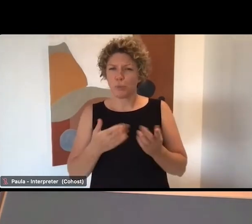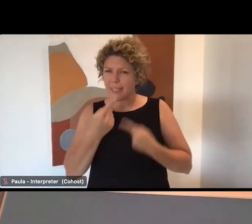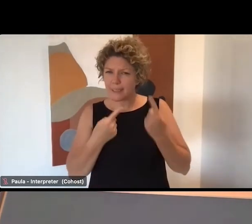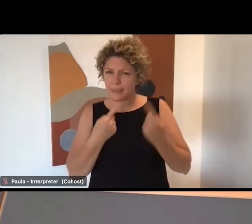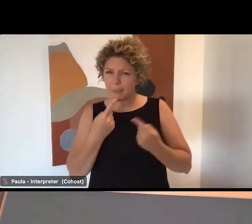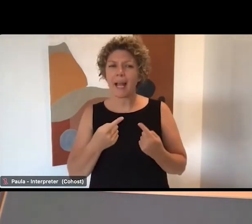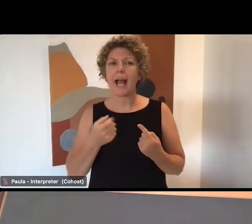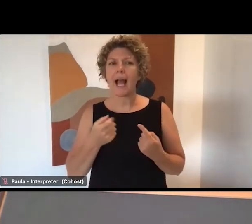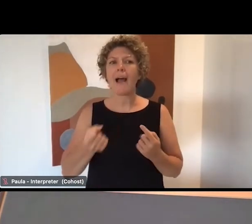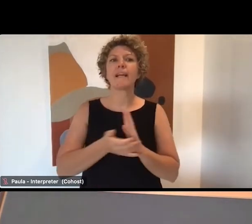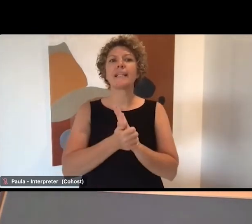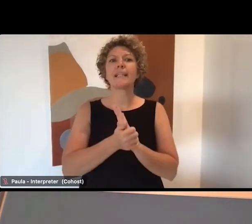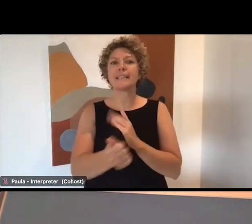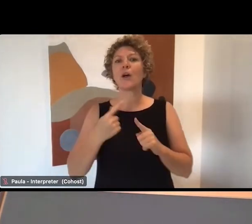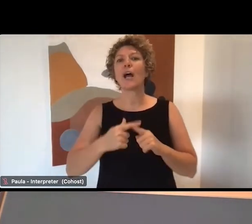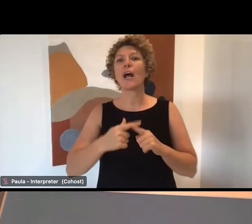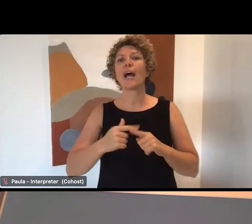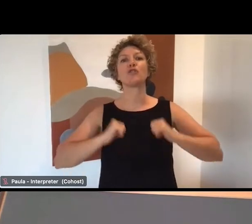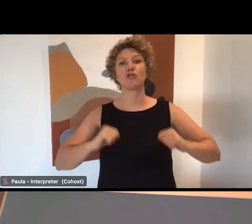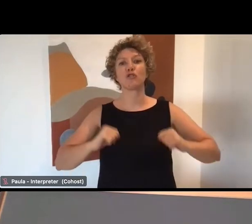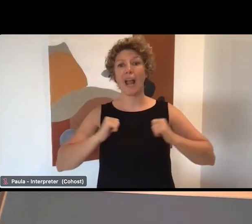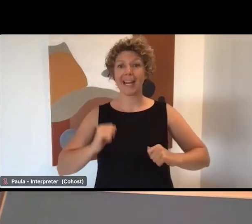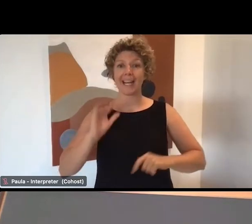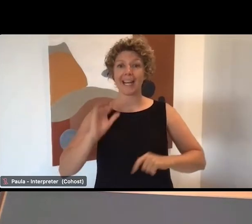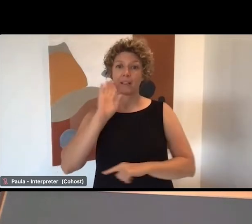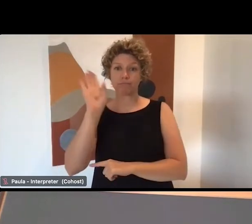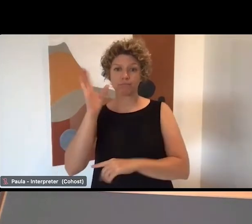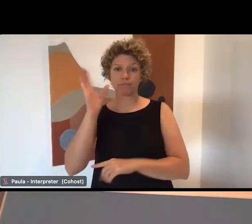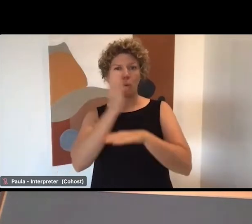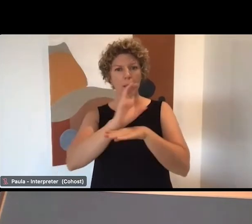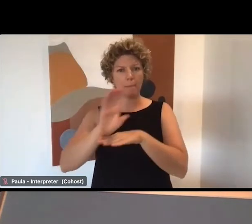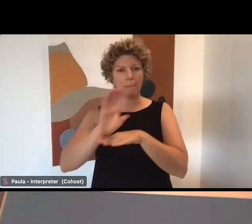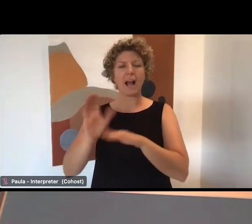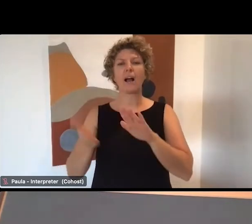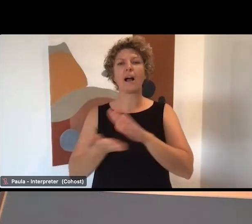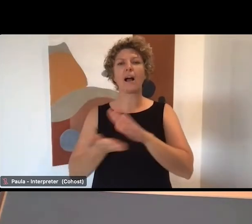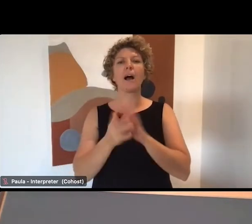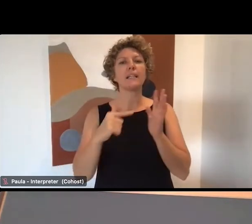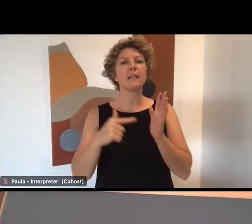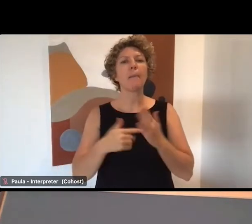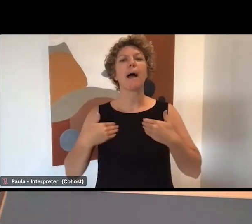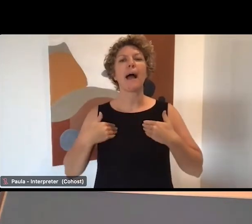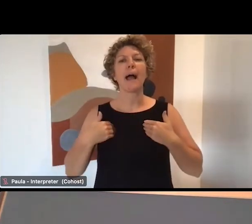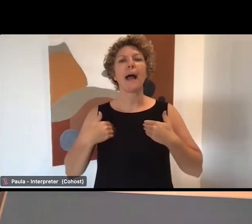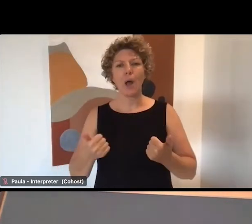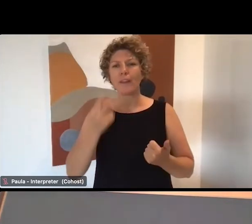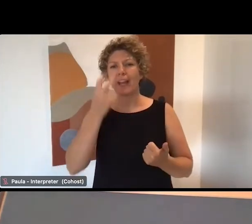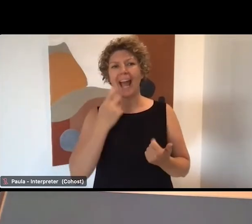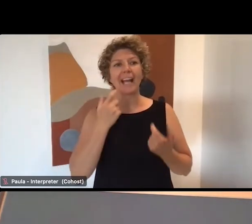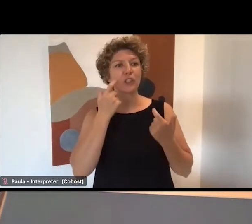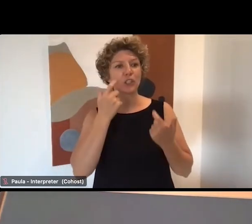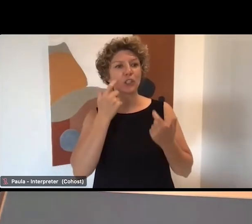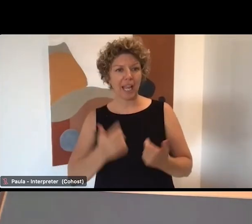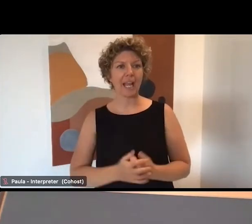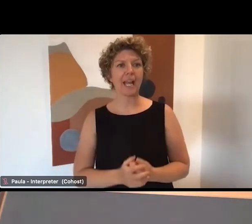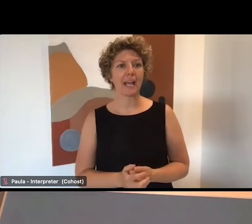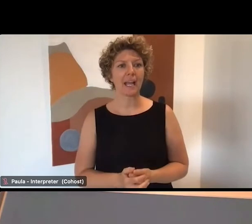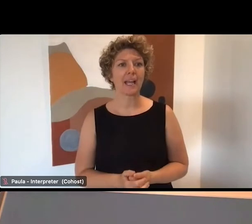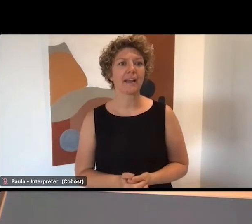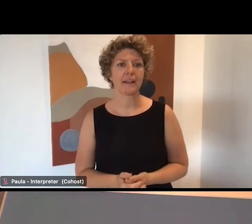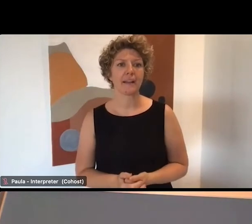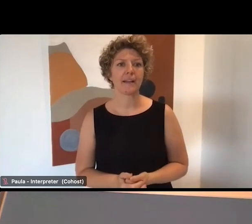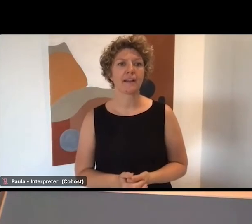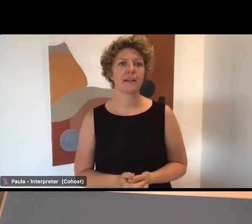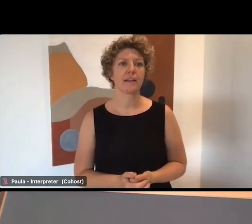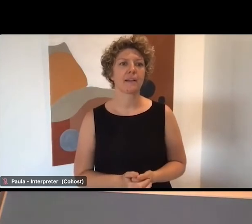a skills and training webinar hosted by the Department of Health and Aged Care shortly. And in that